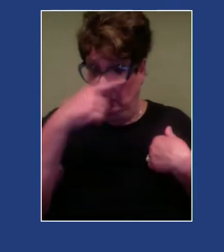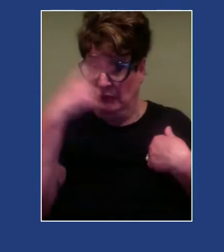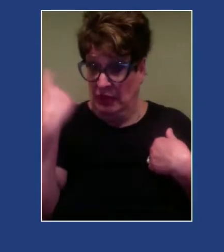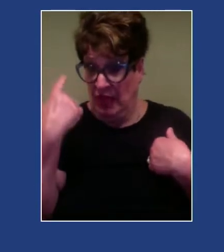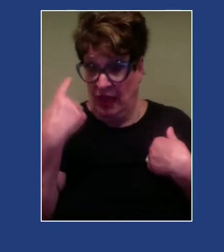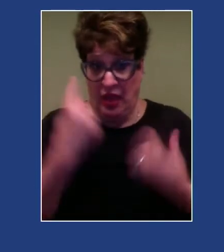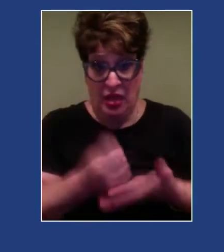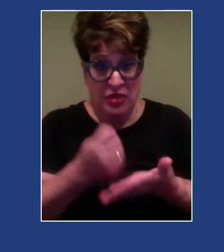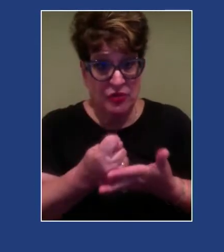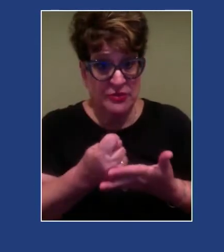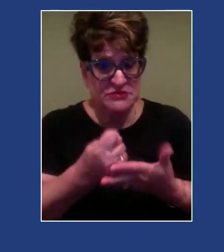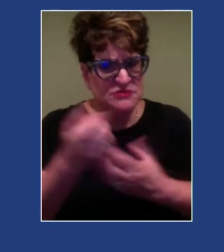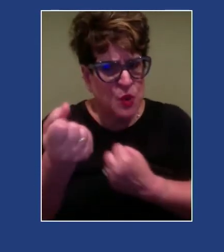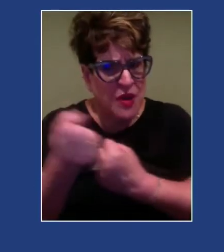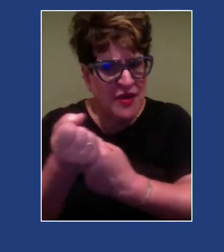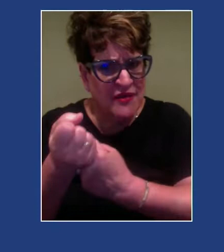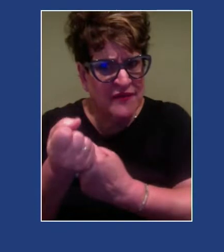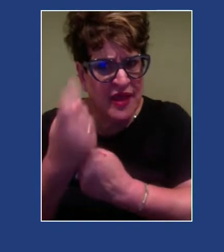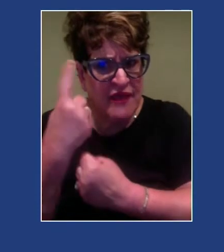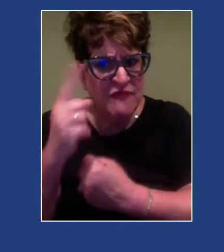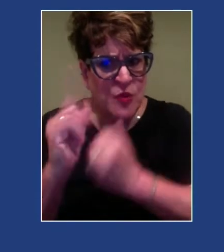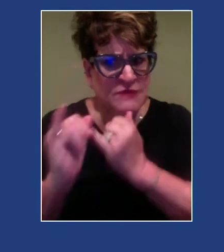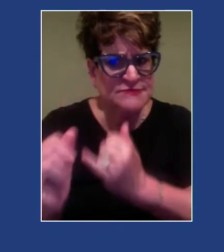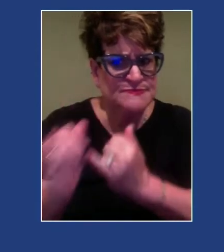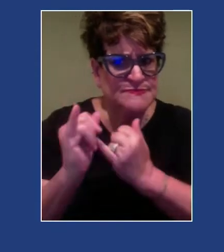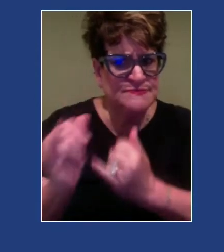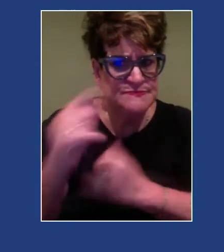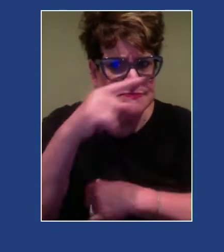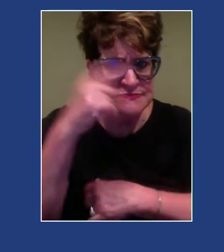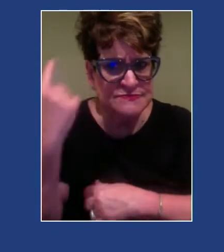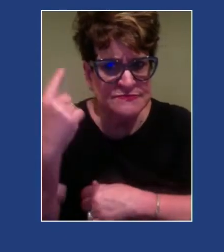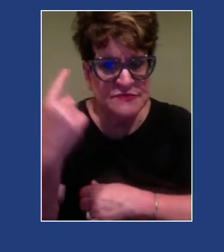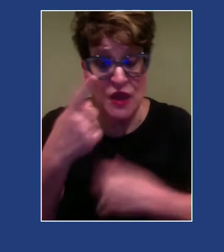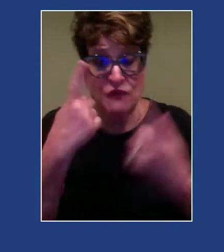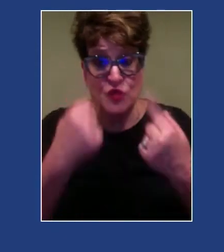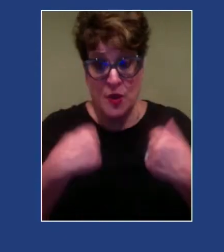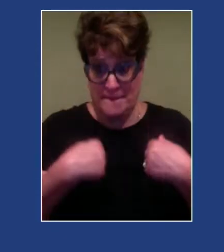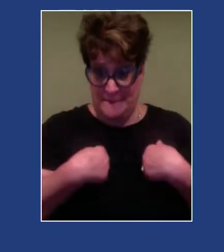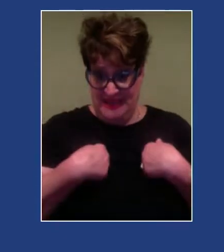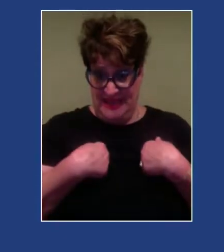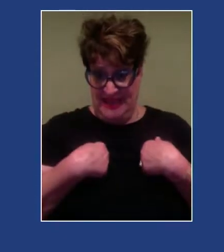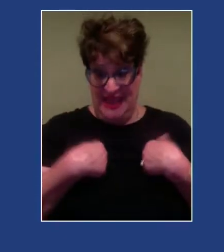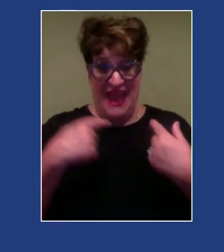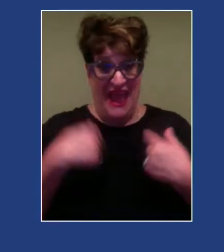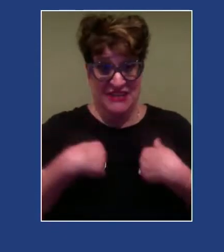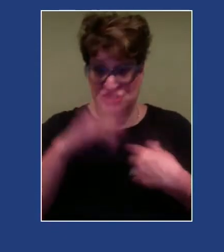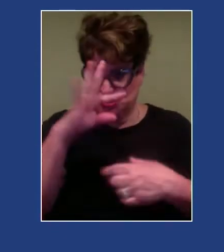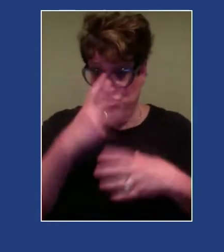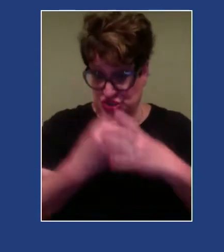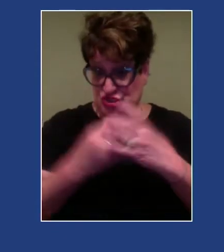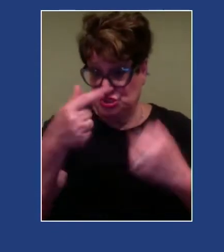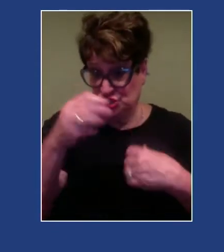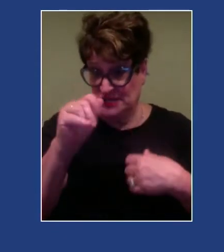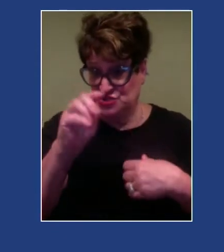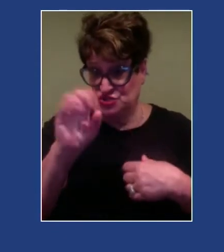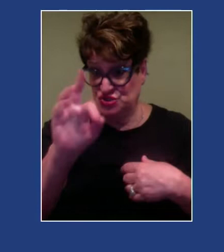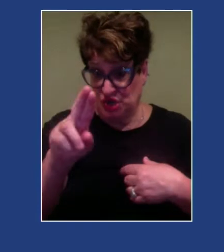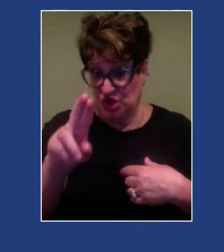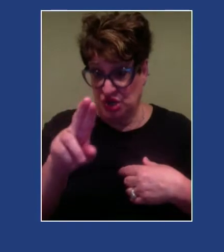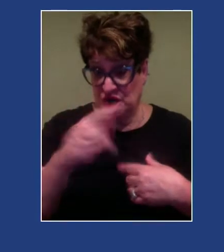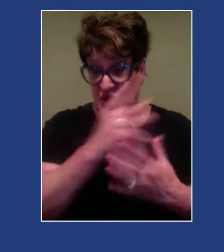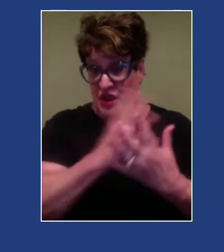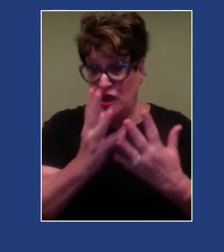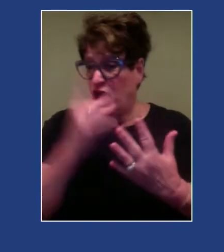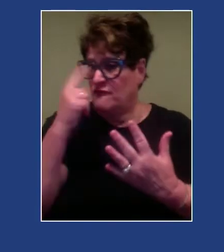for my clients who are also black? What does it look like for me as a cisgender therapist to advocate for my clients who are trans or